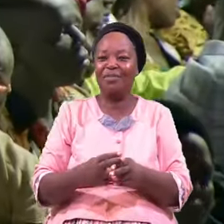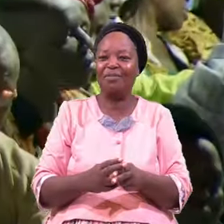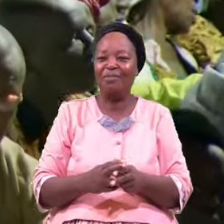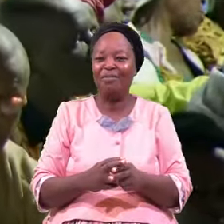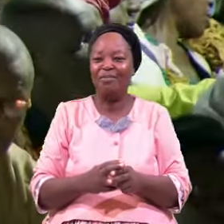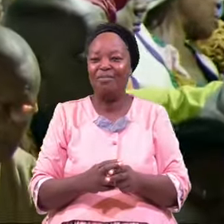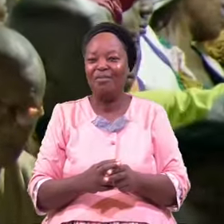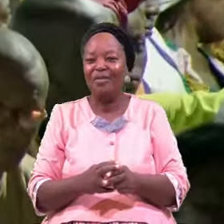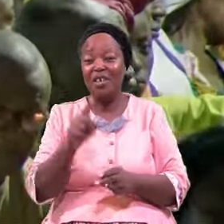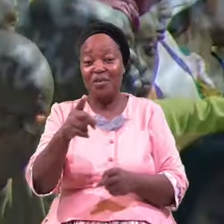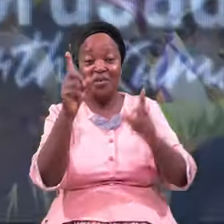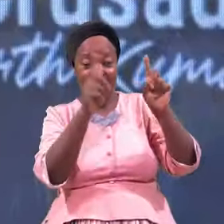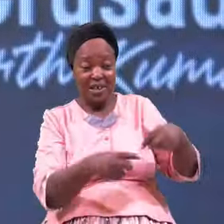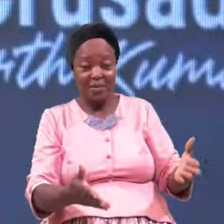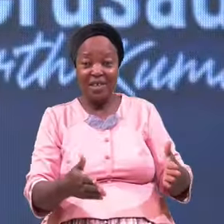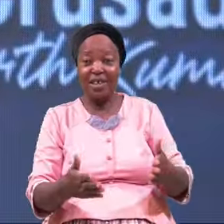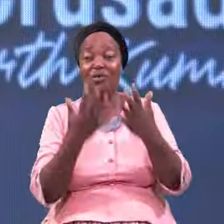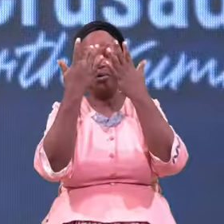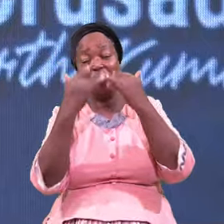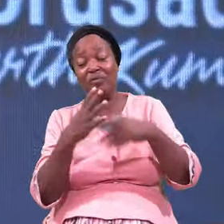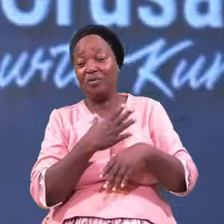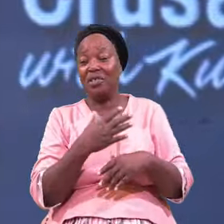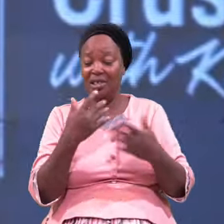You Came Here Sorrowful And Sad